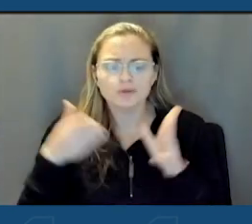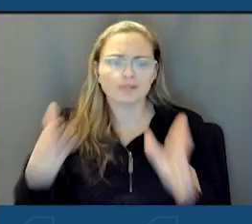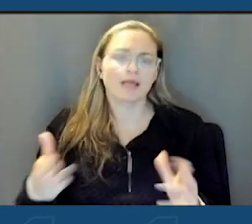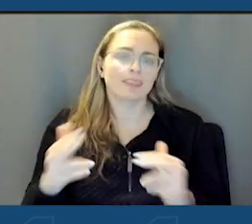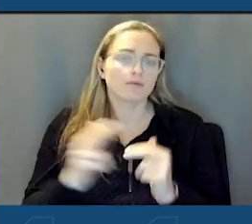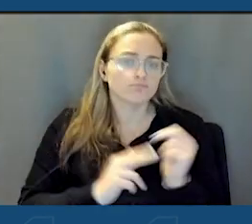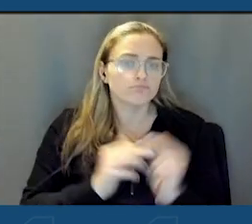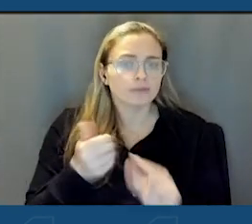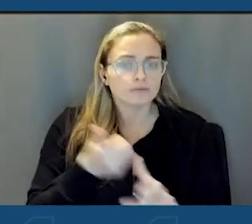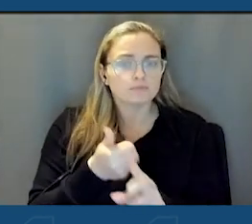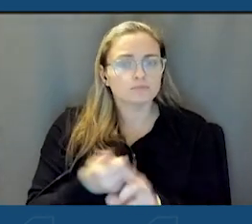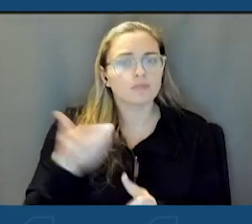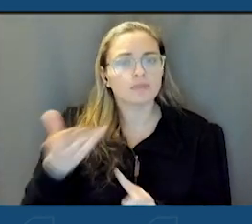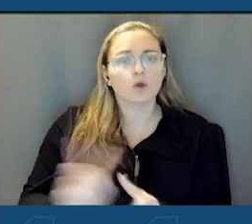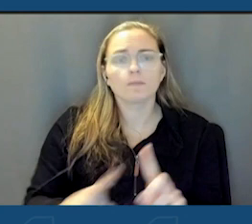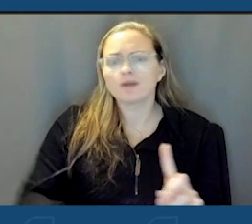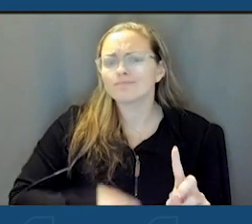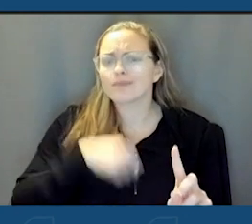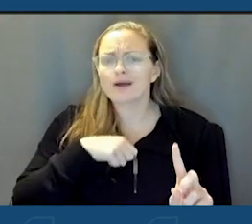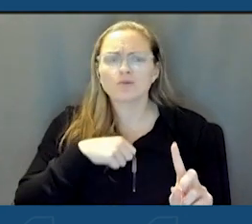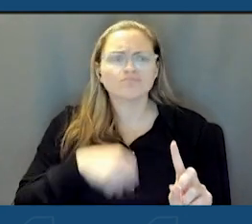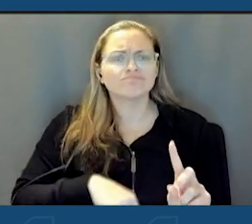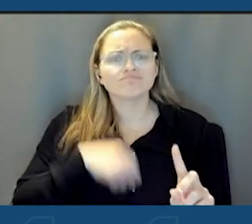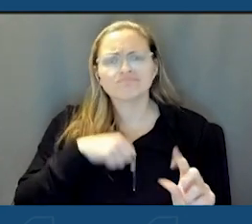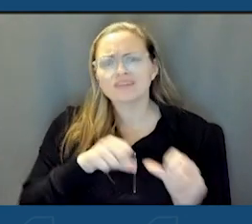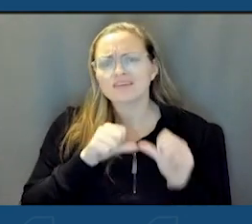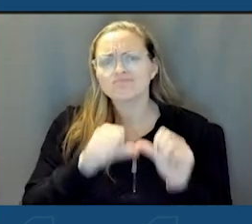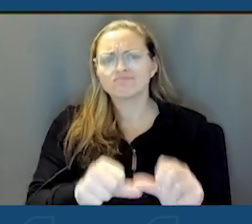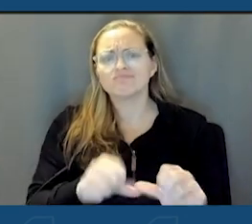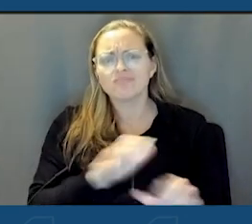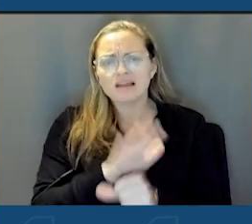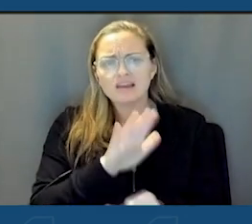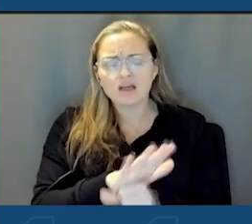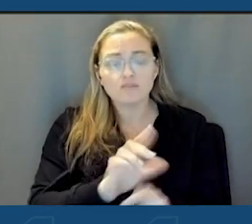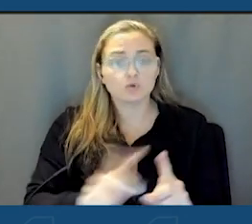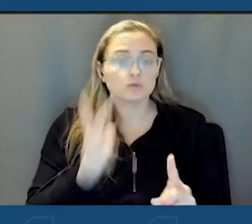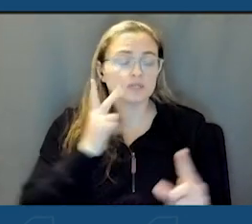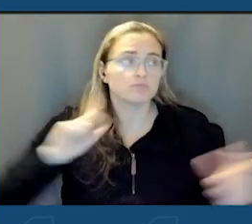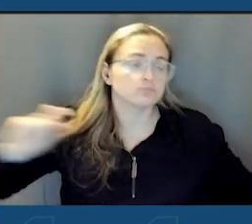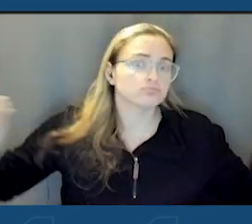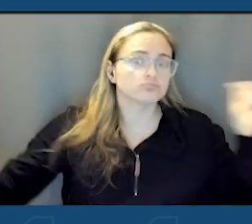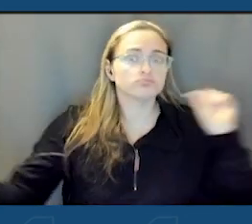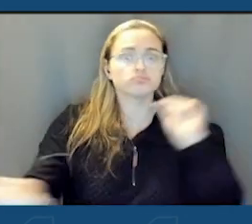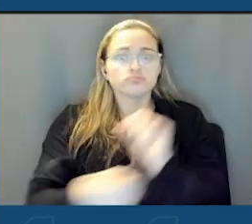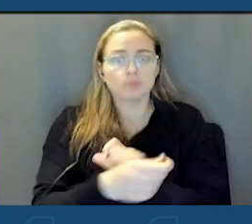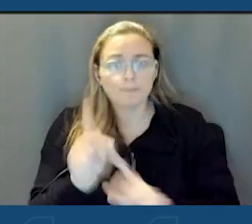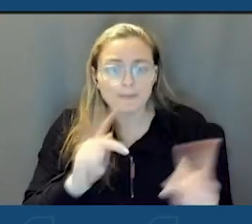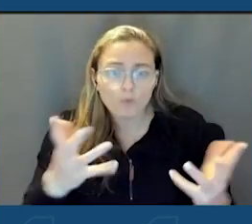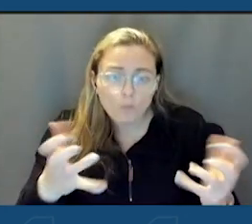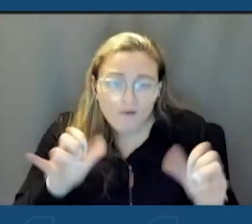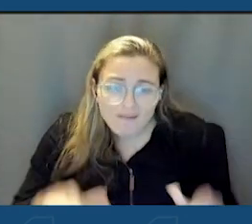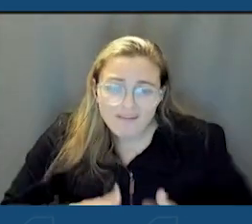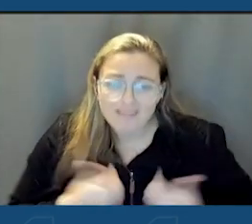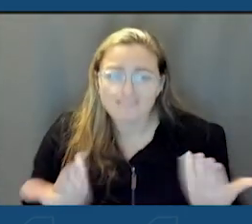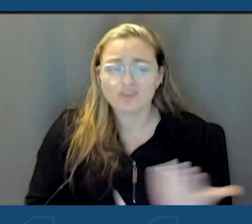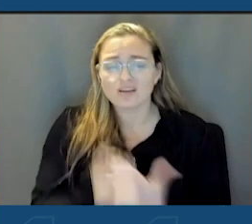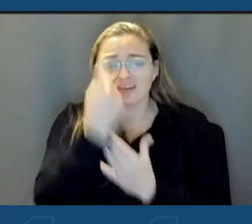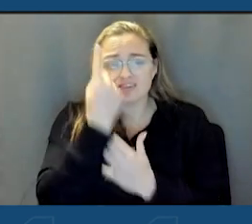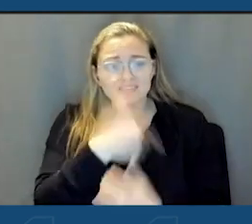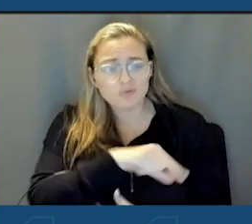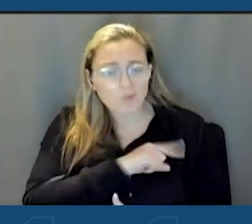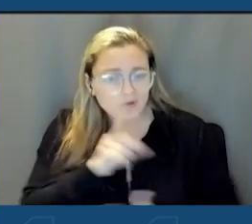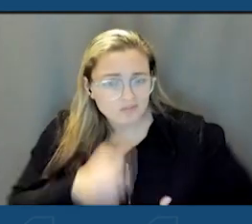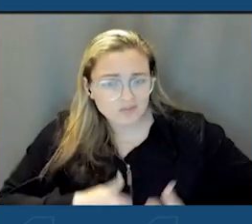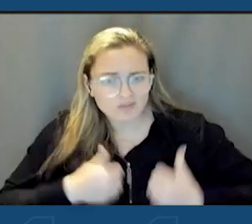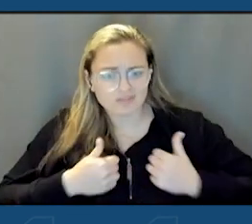But I am so proud to have lived long enough to see a complete reversal, where people want to live here. They understand the quality of life